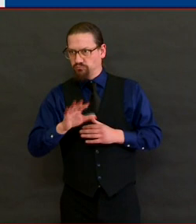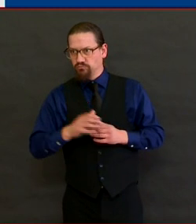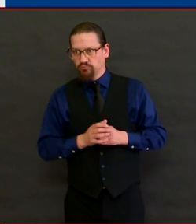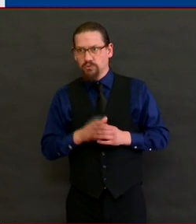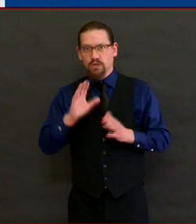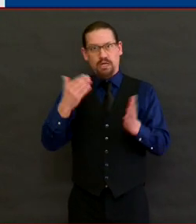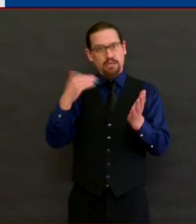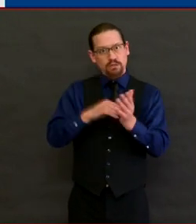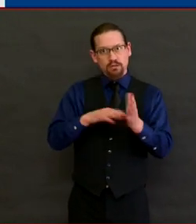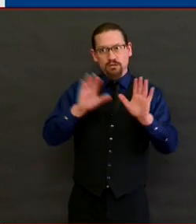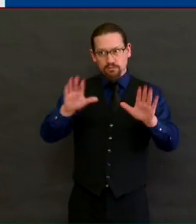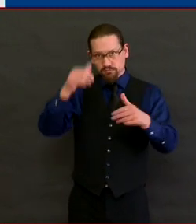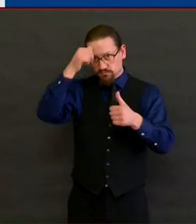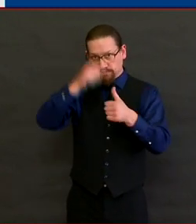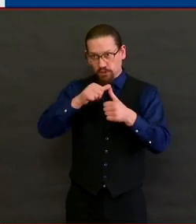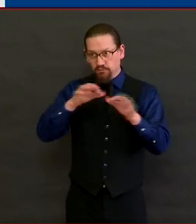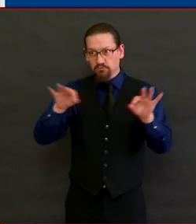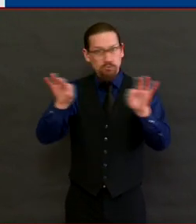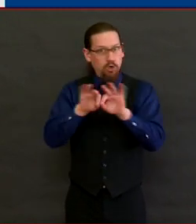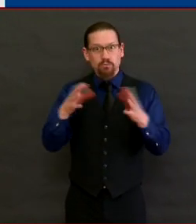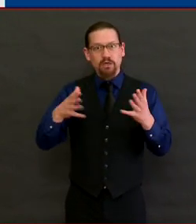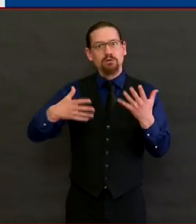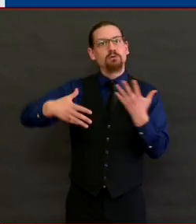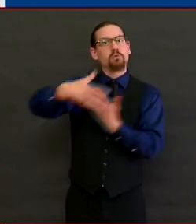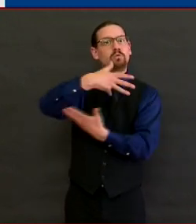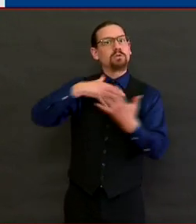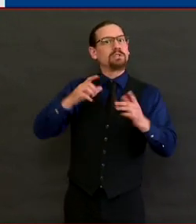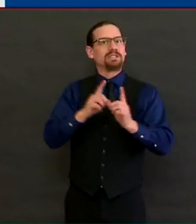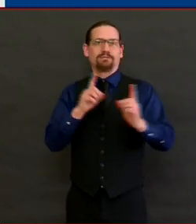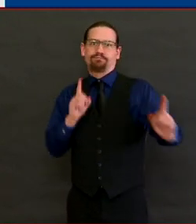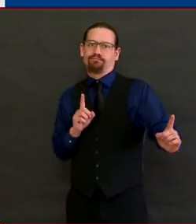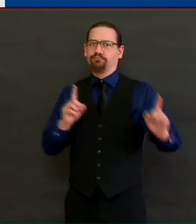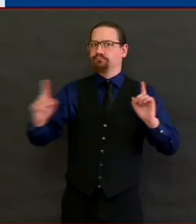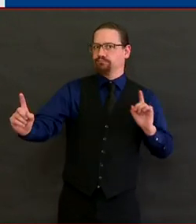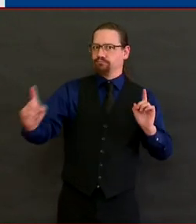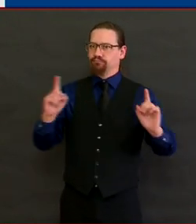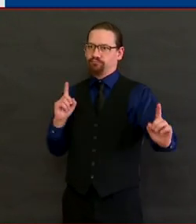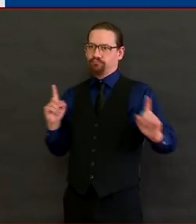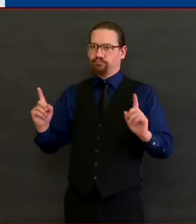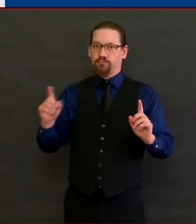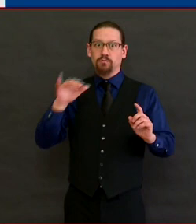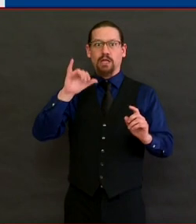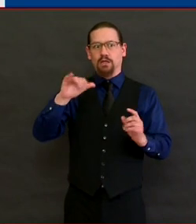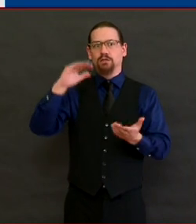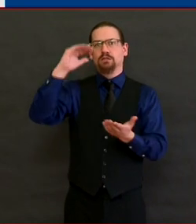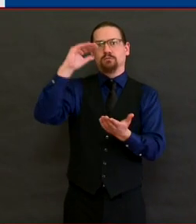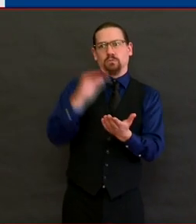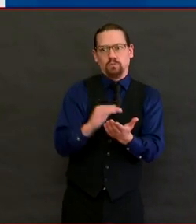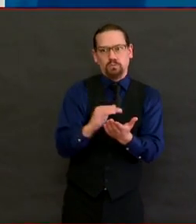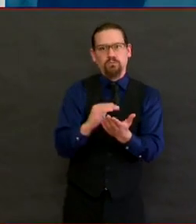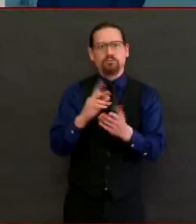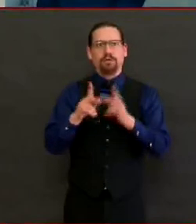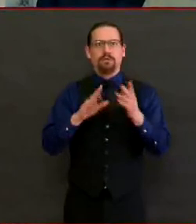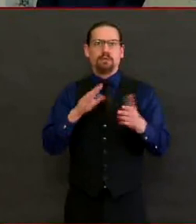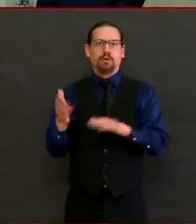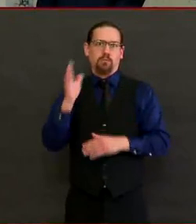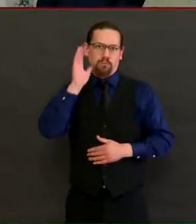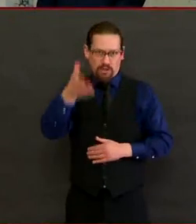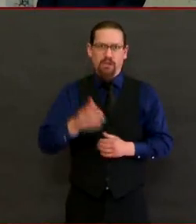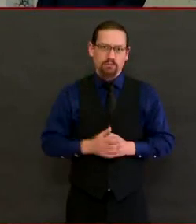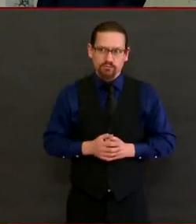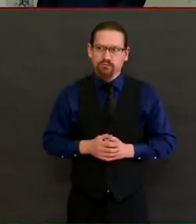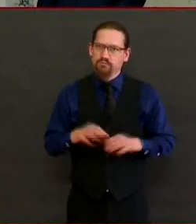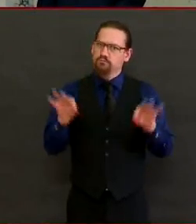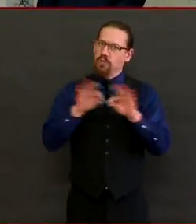social distancing makes a difference. It's real lives, and that's why it's so important that we continue to do what we're doing.